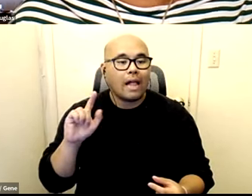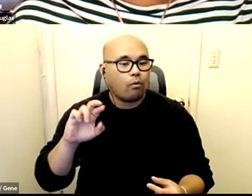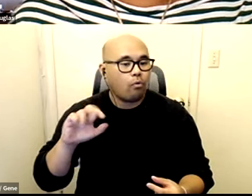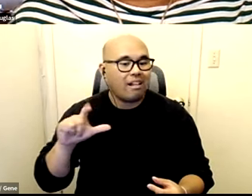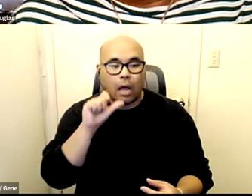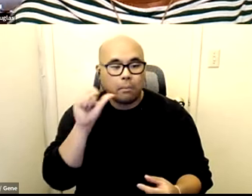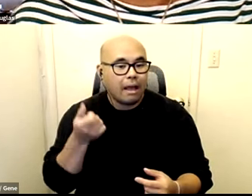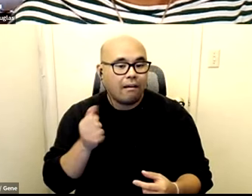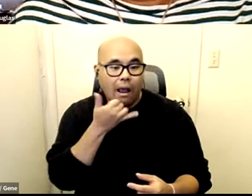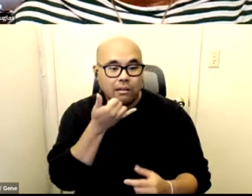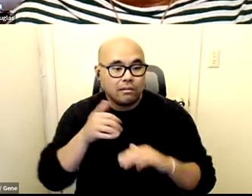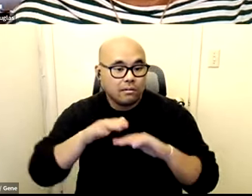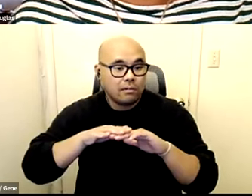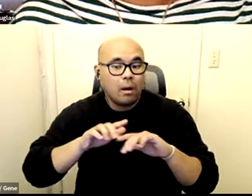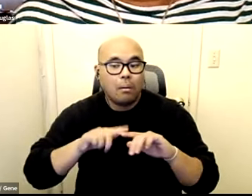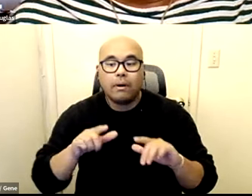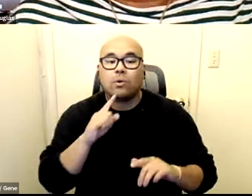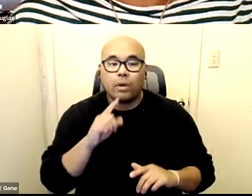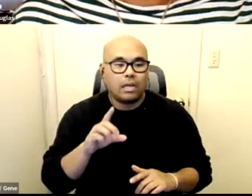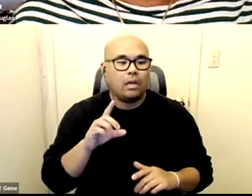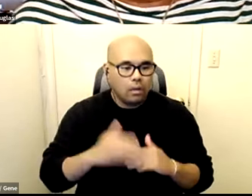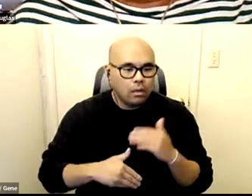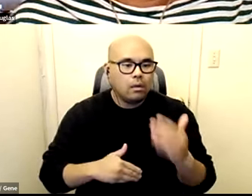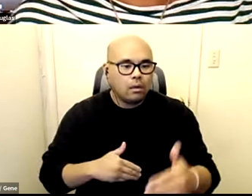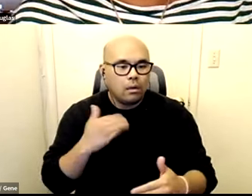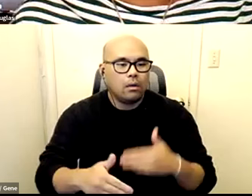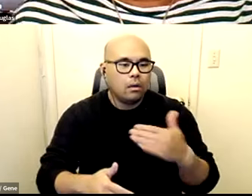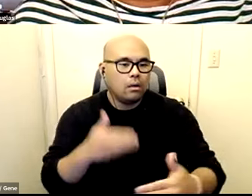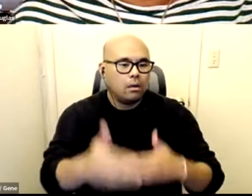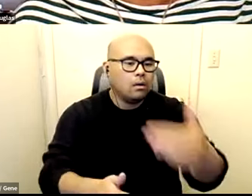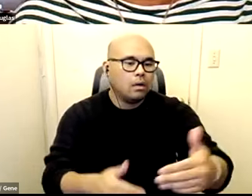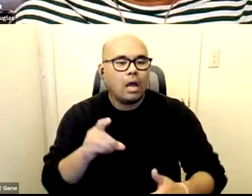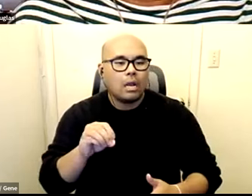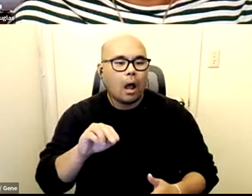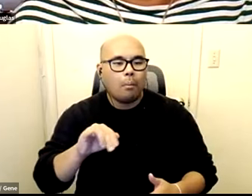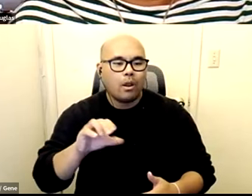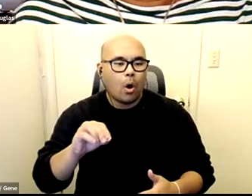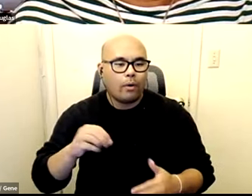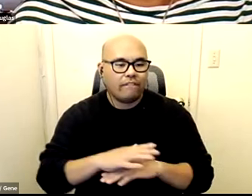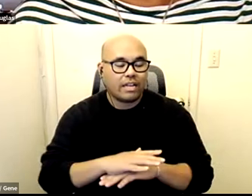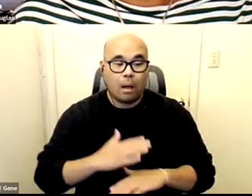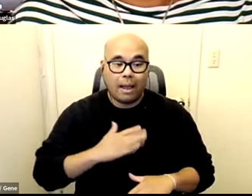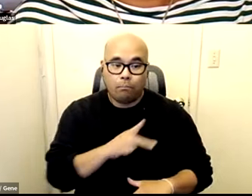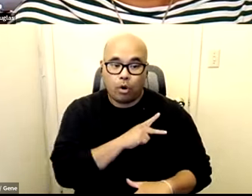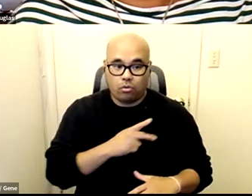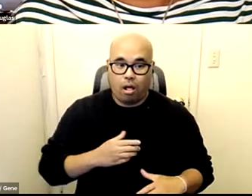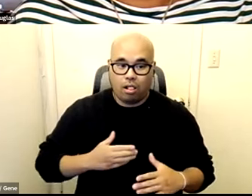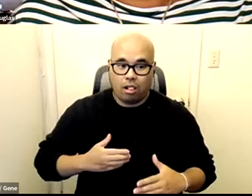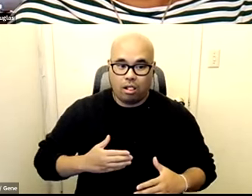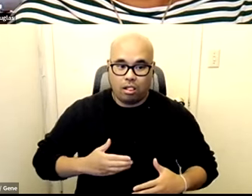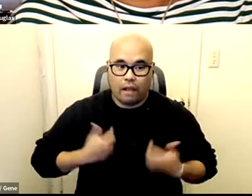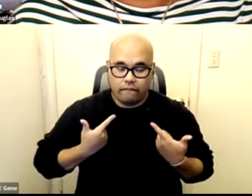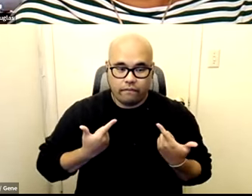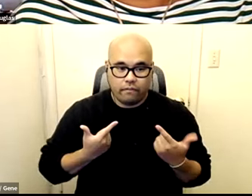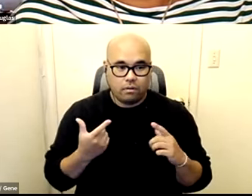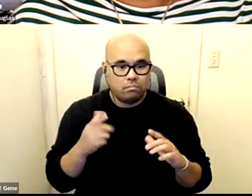they're to create a domino effect so as an example utilizing my personal life after first of all i stayed